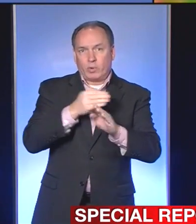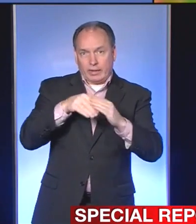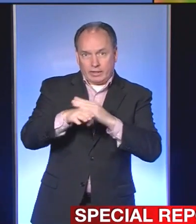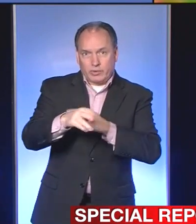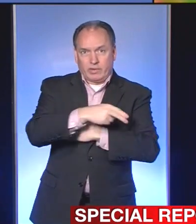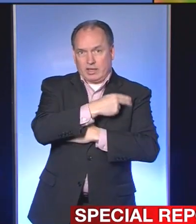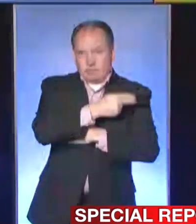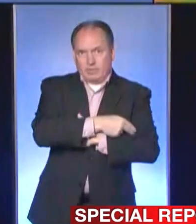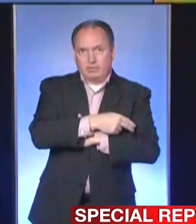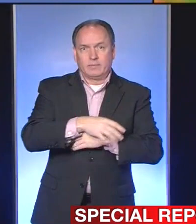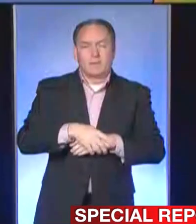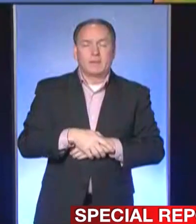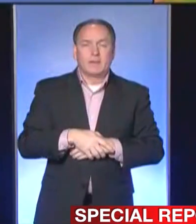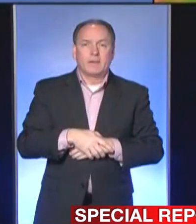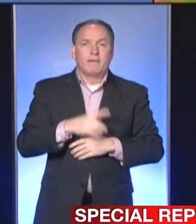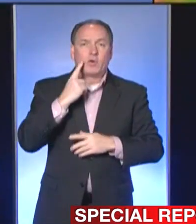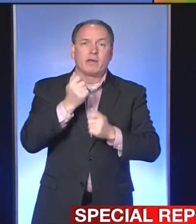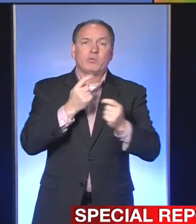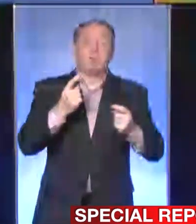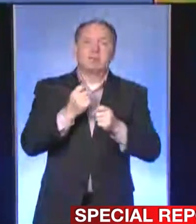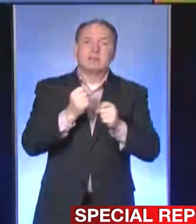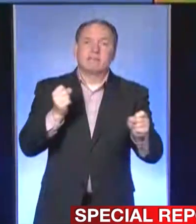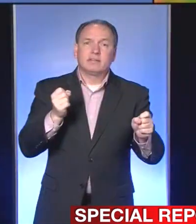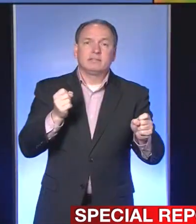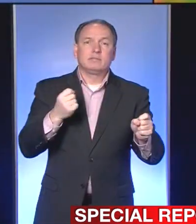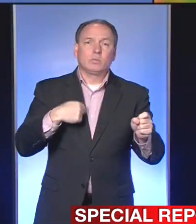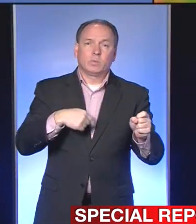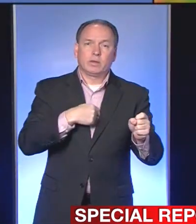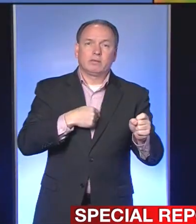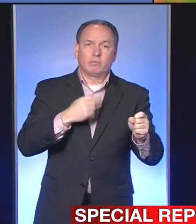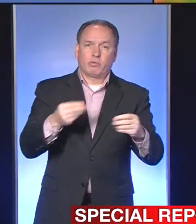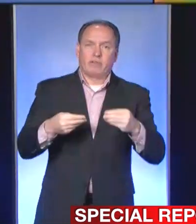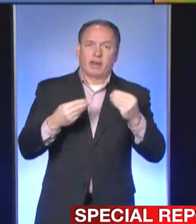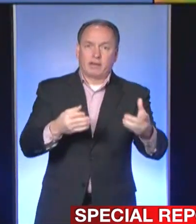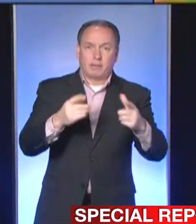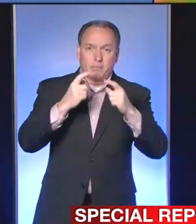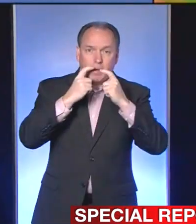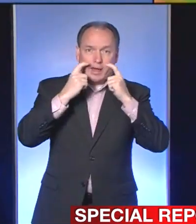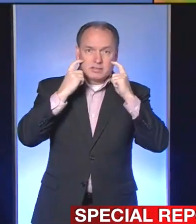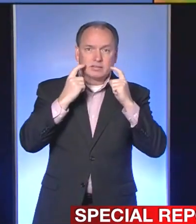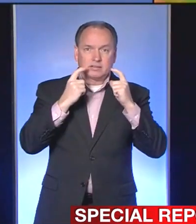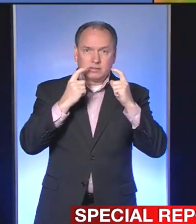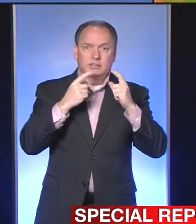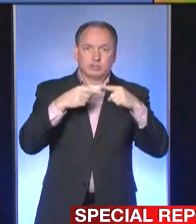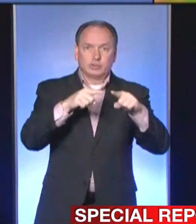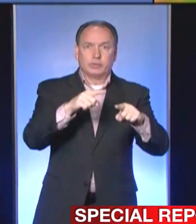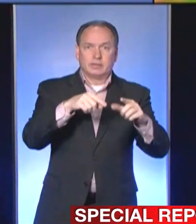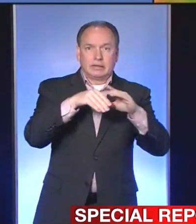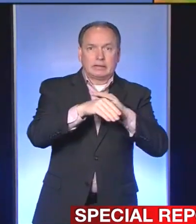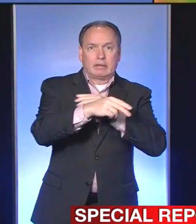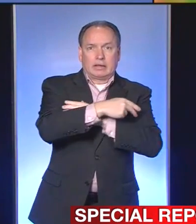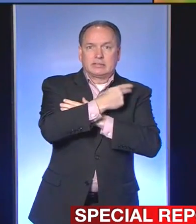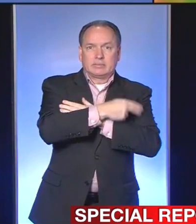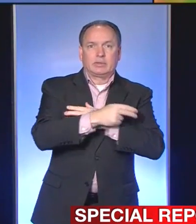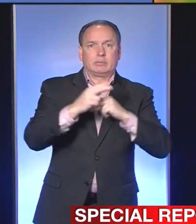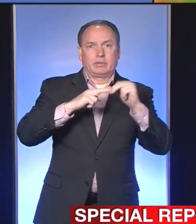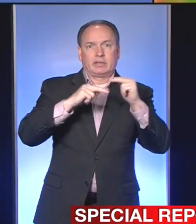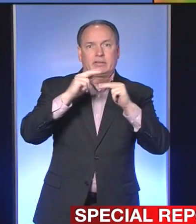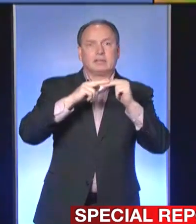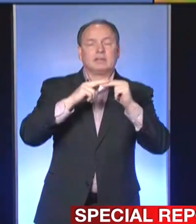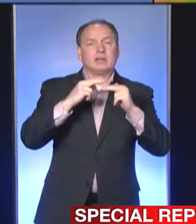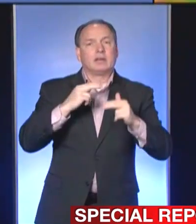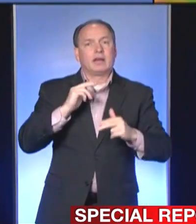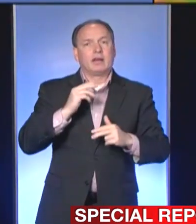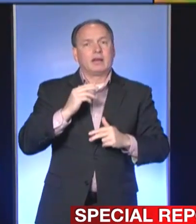hospital. For everyone's safety, we provide a mask to wear while in the hospital. Our collection site